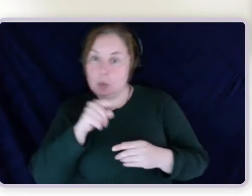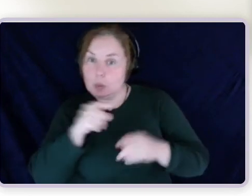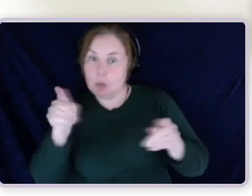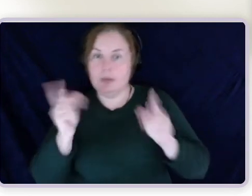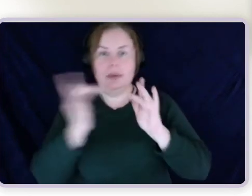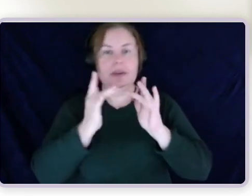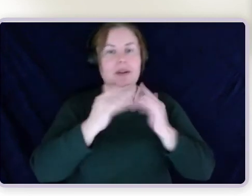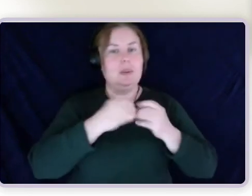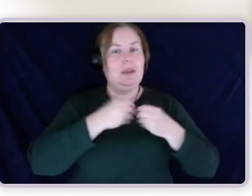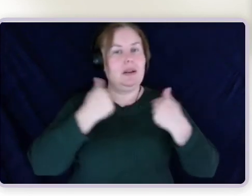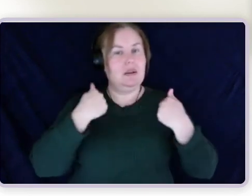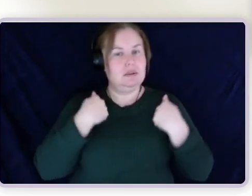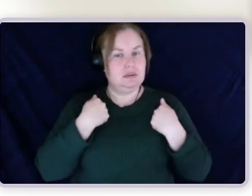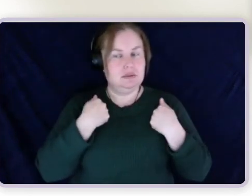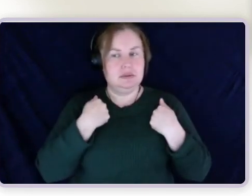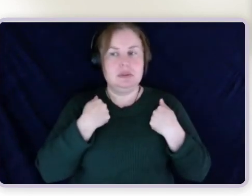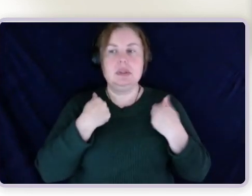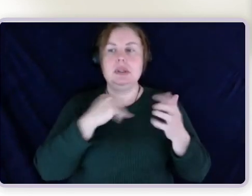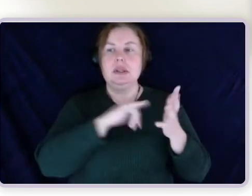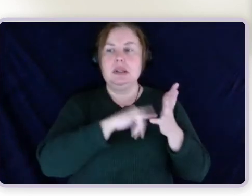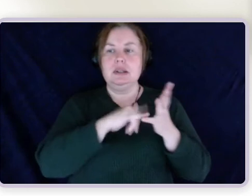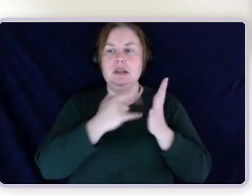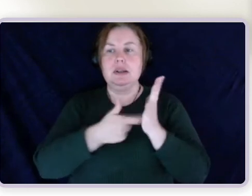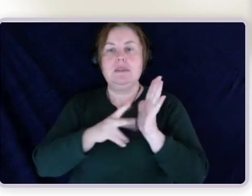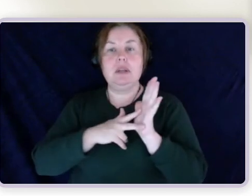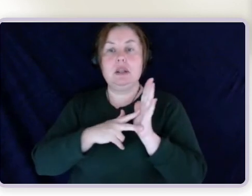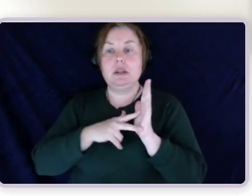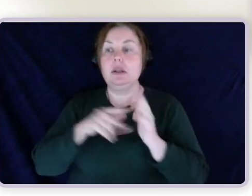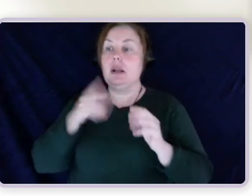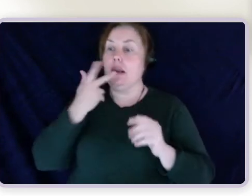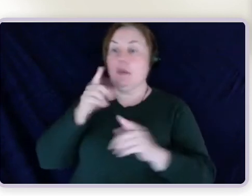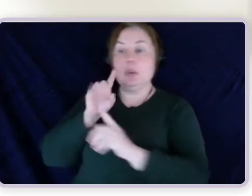disability advocates, you can access our worker helpline.